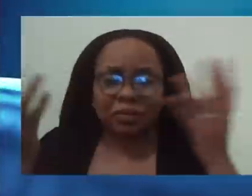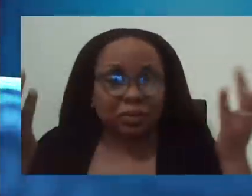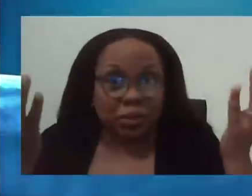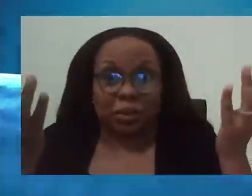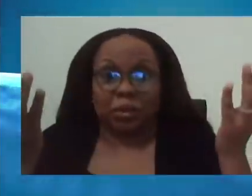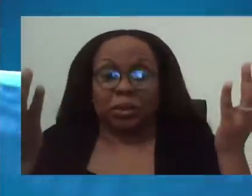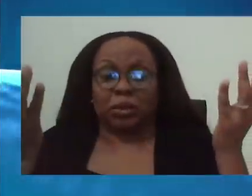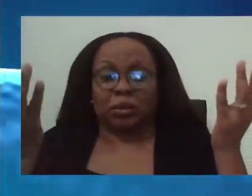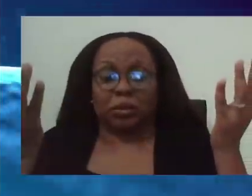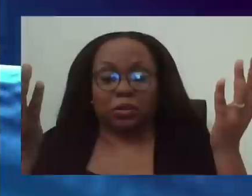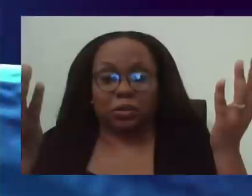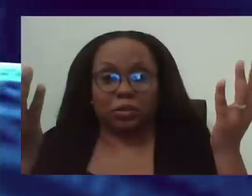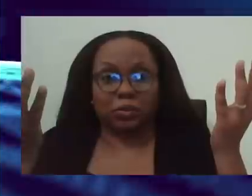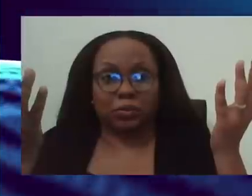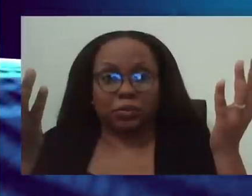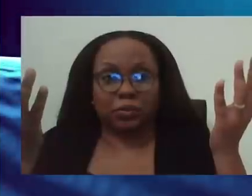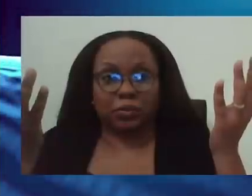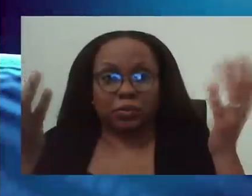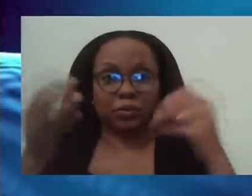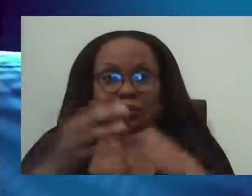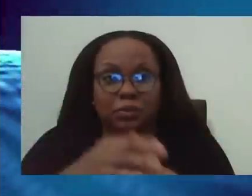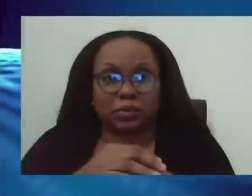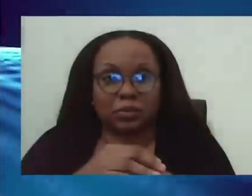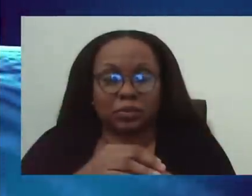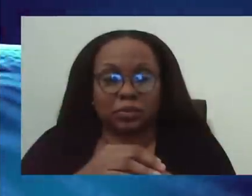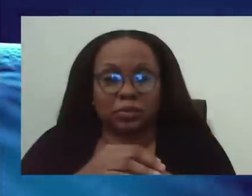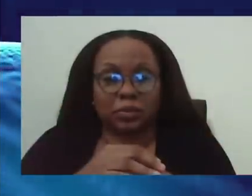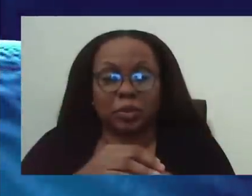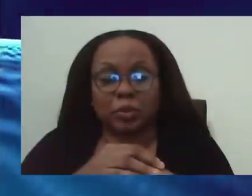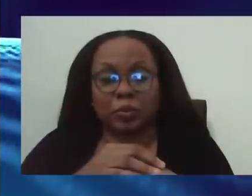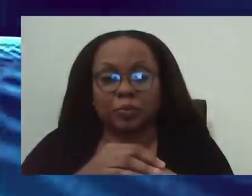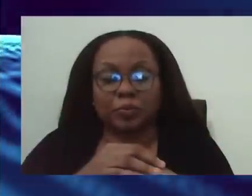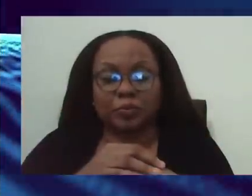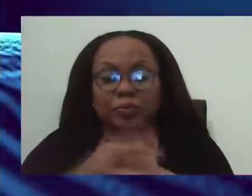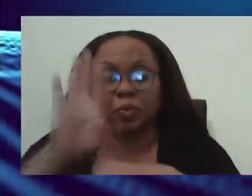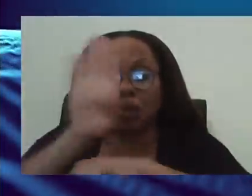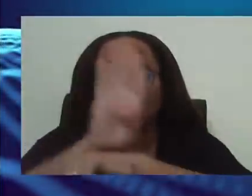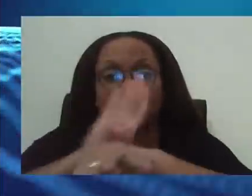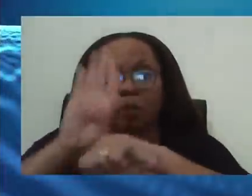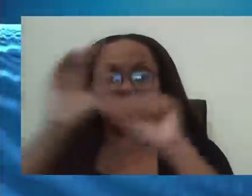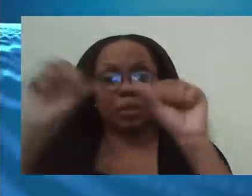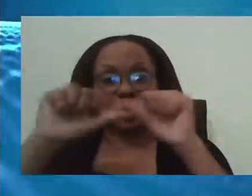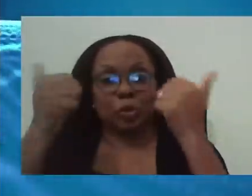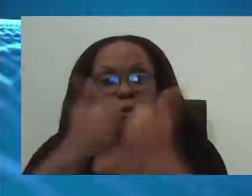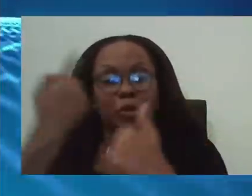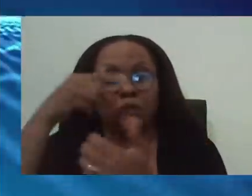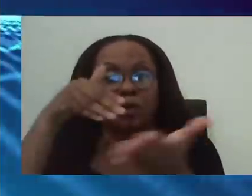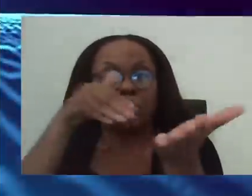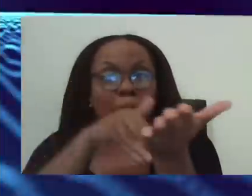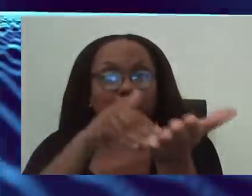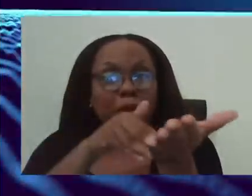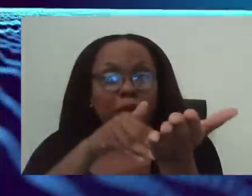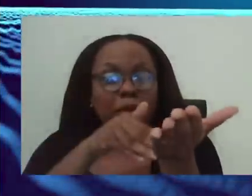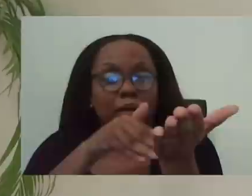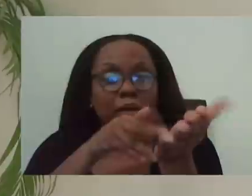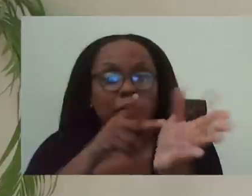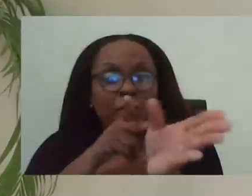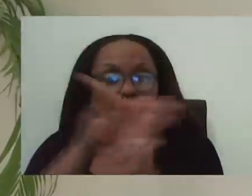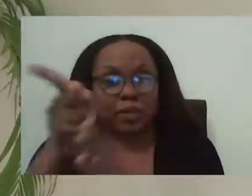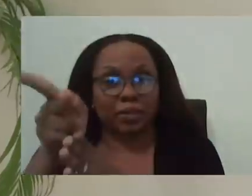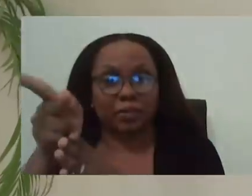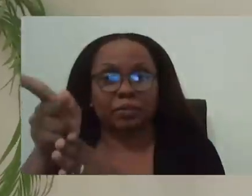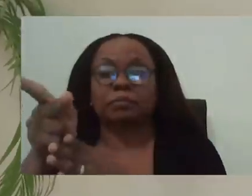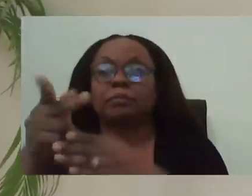that end, what he can say is the, that BAMP, uh, has coordinated throughout the pandemic, uh, a, a volunteer